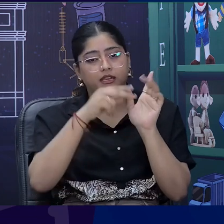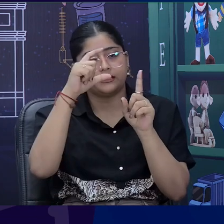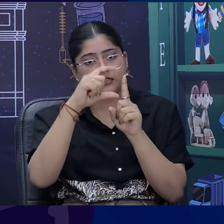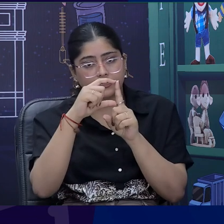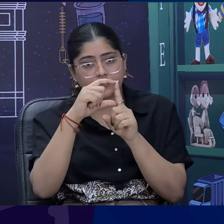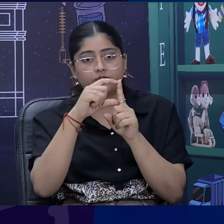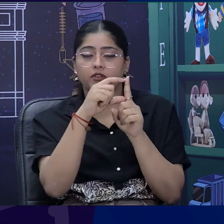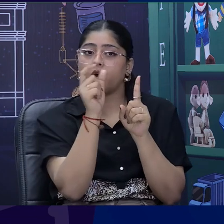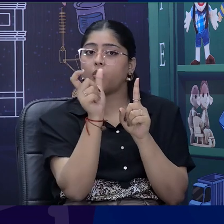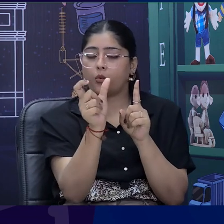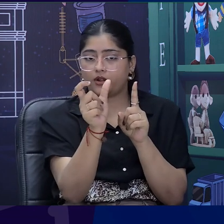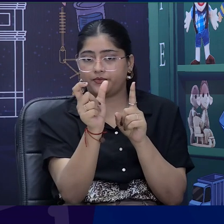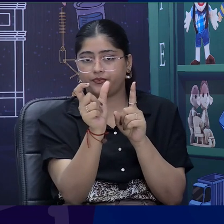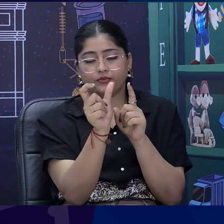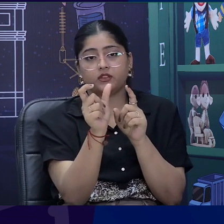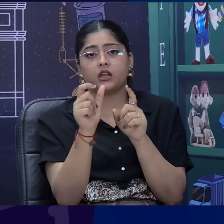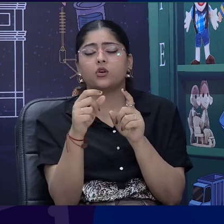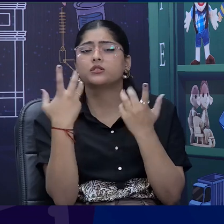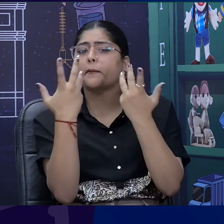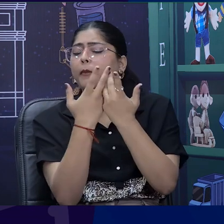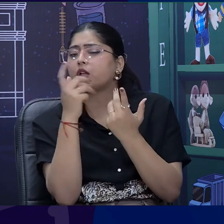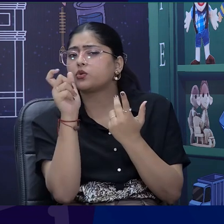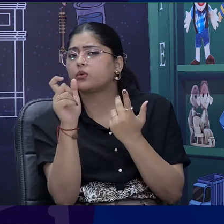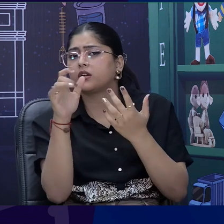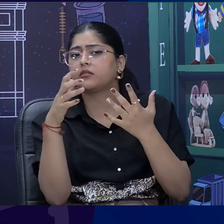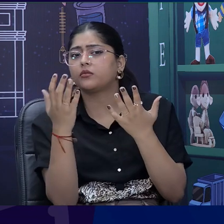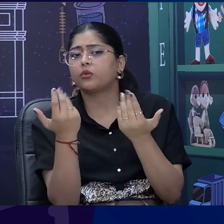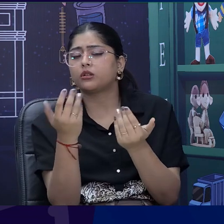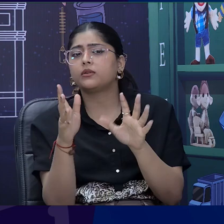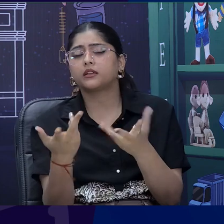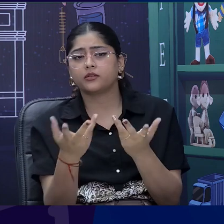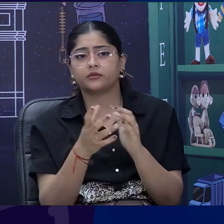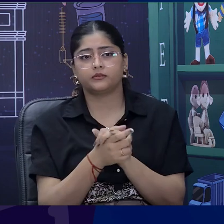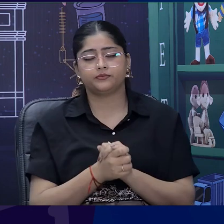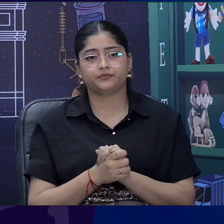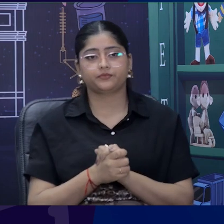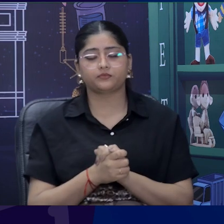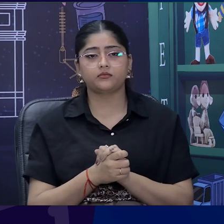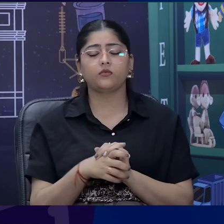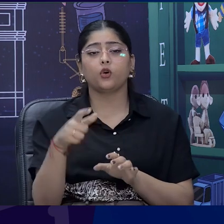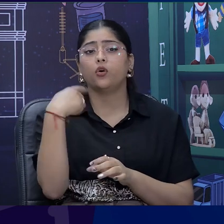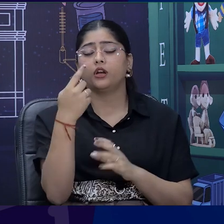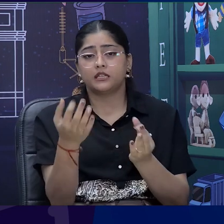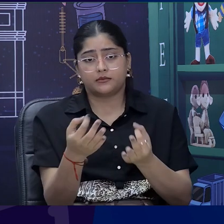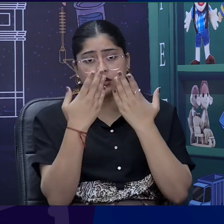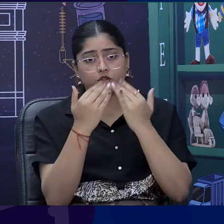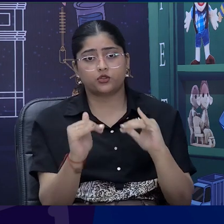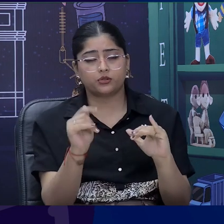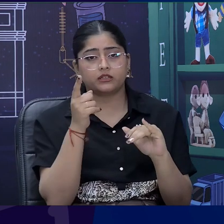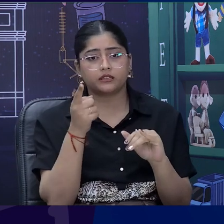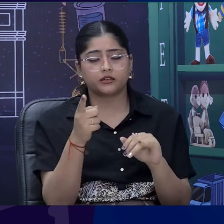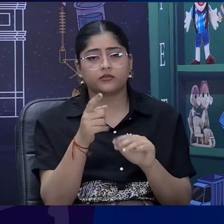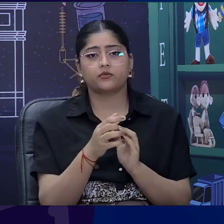see I have few rhyming words with me for our children with special needs. So,